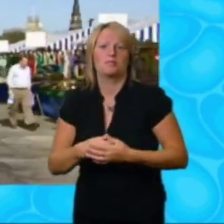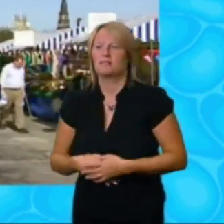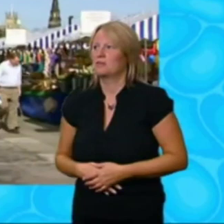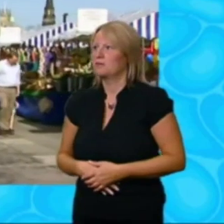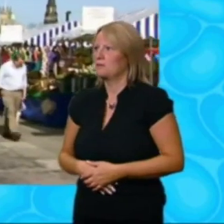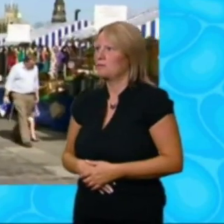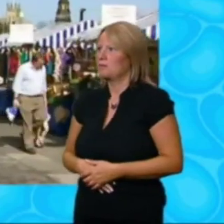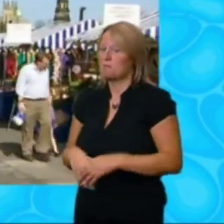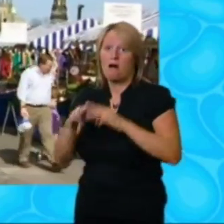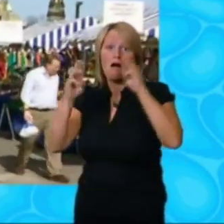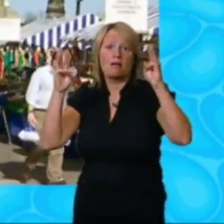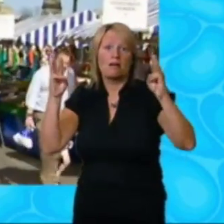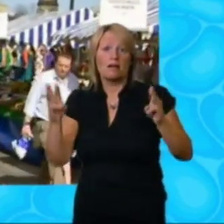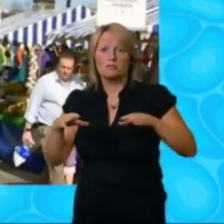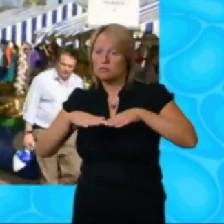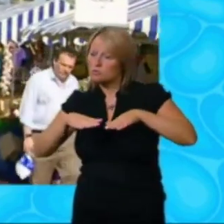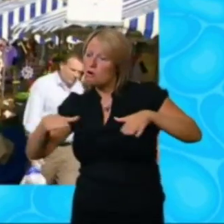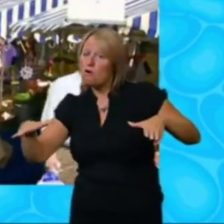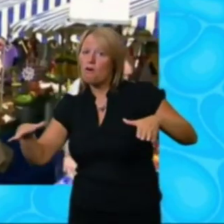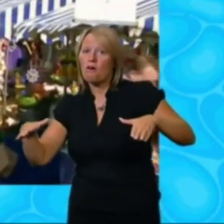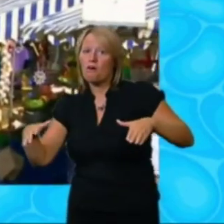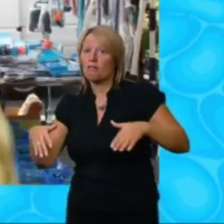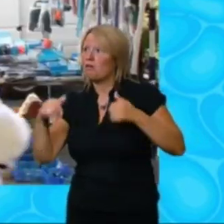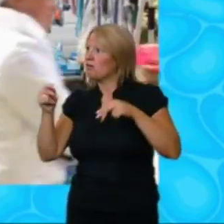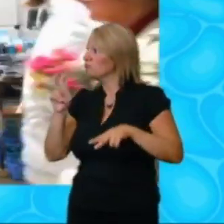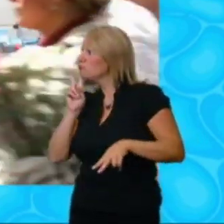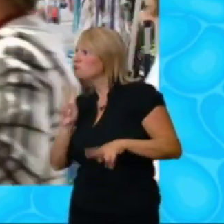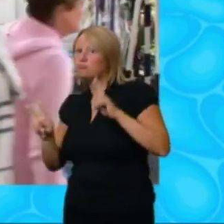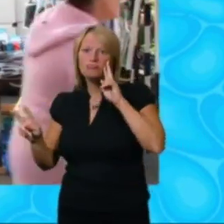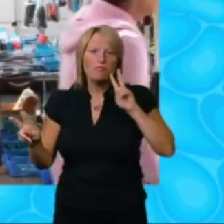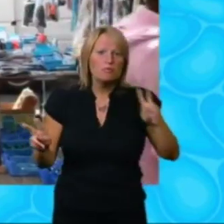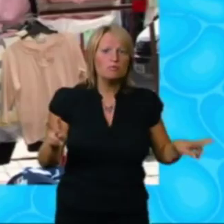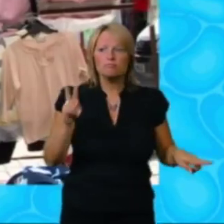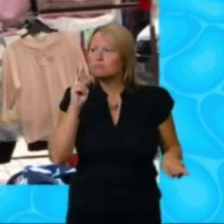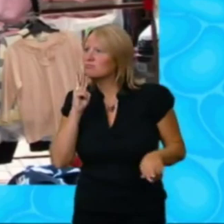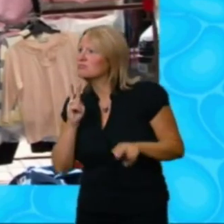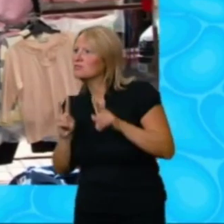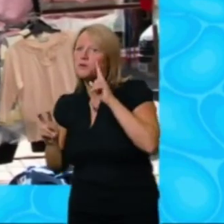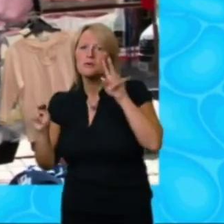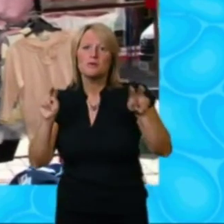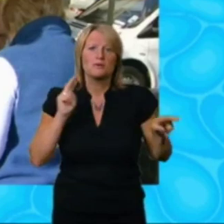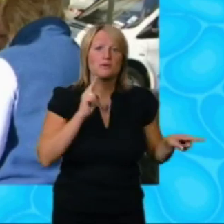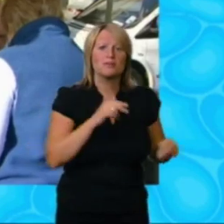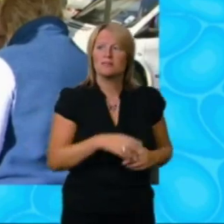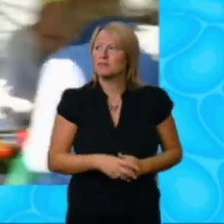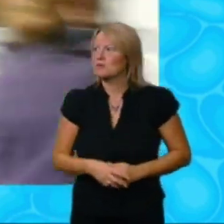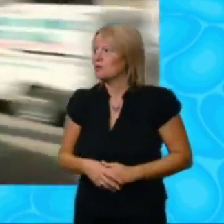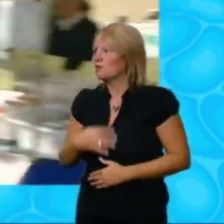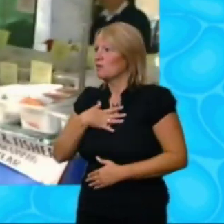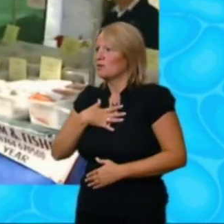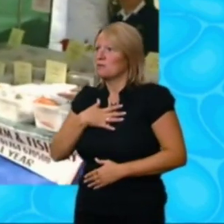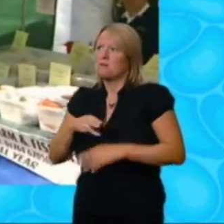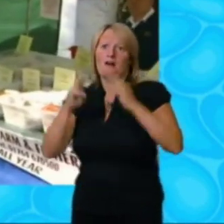the market stalls are there to view, oh the